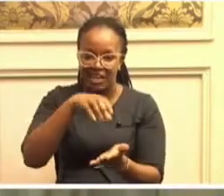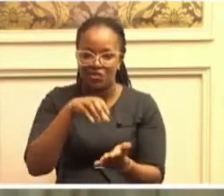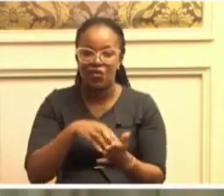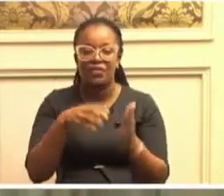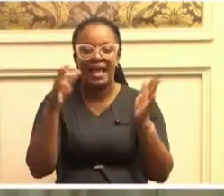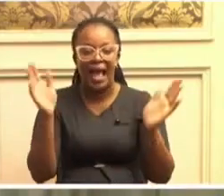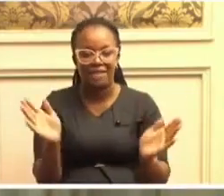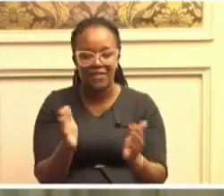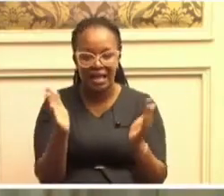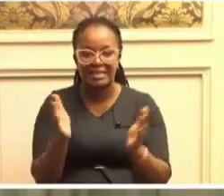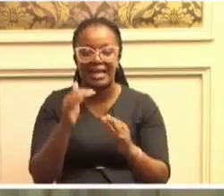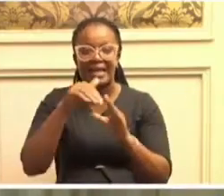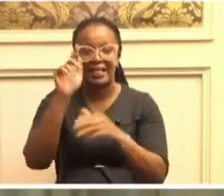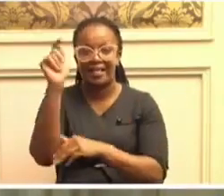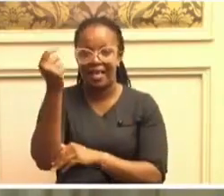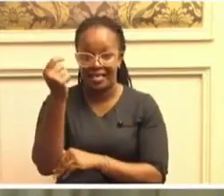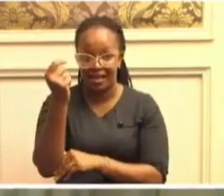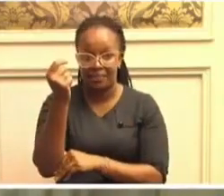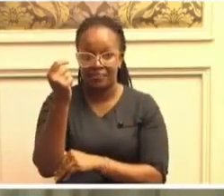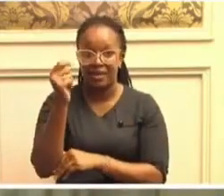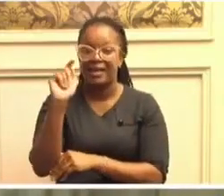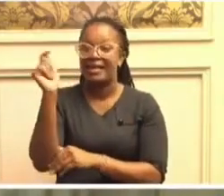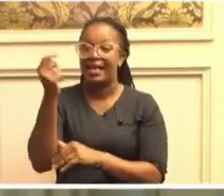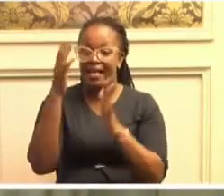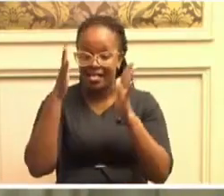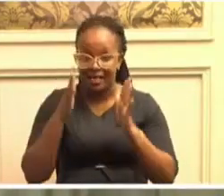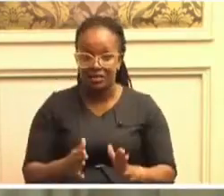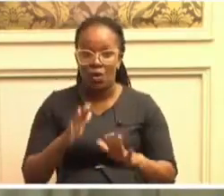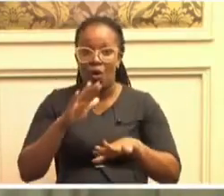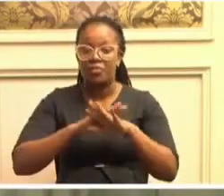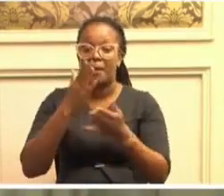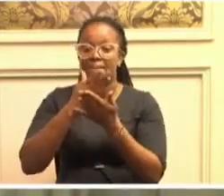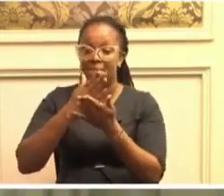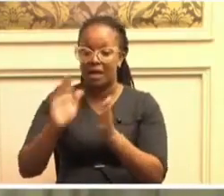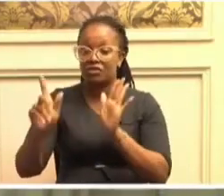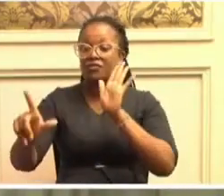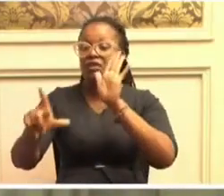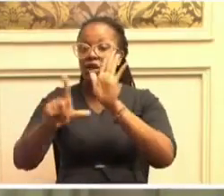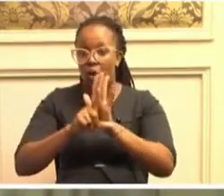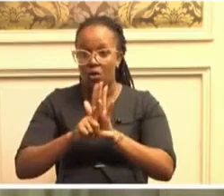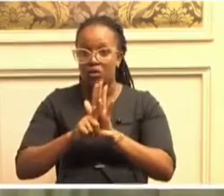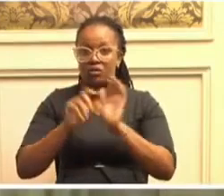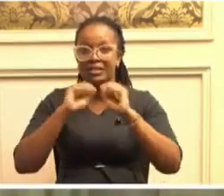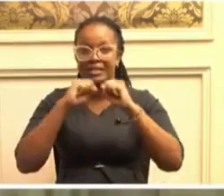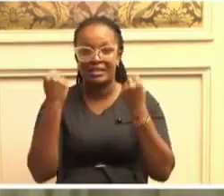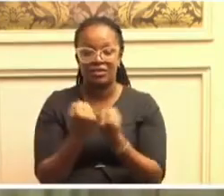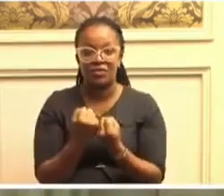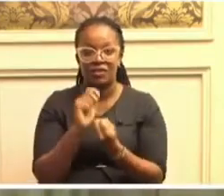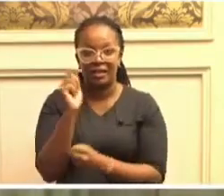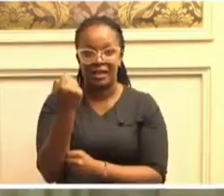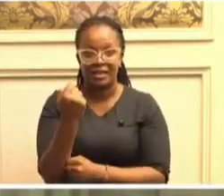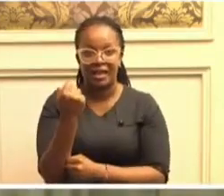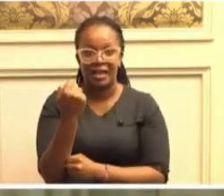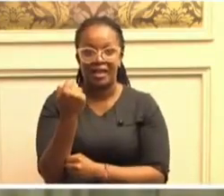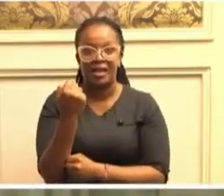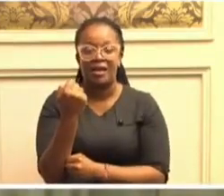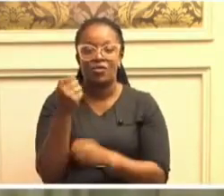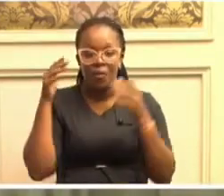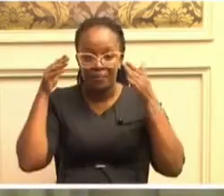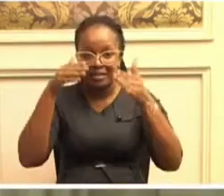Kenya. Kenyans, on the part of the law society, this is my commitment. I have asked my members,